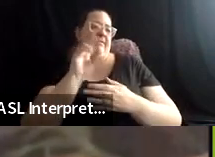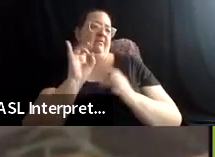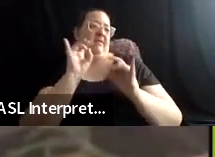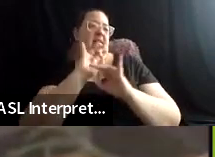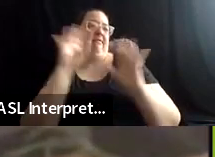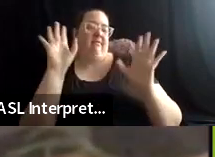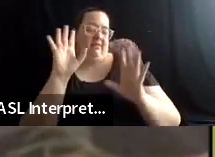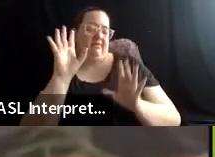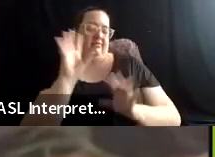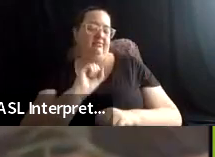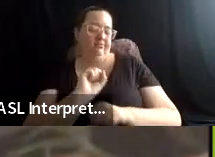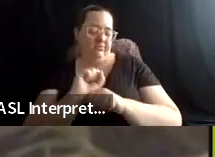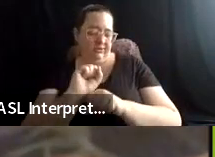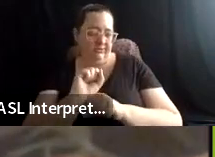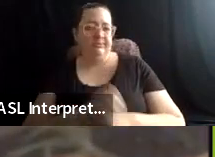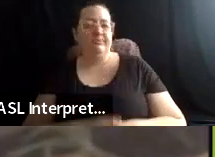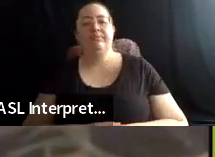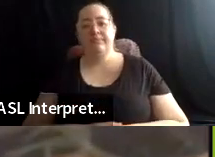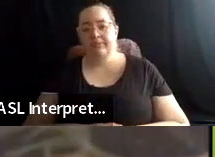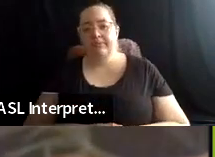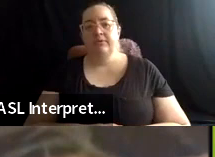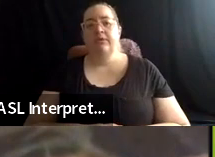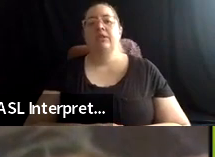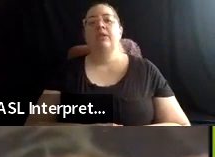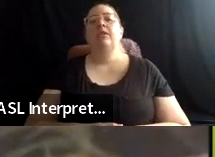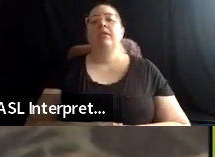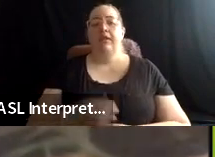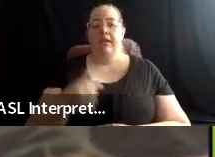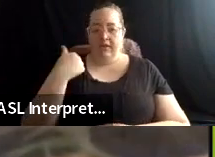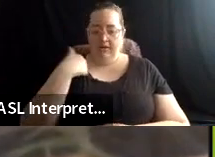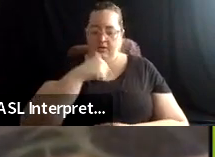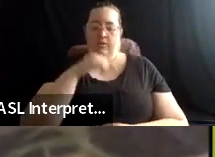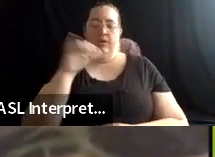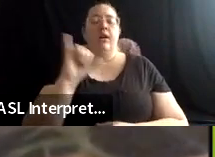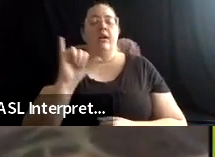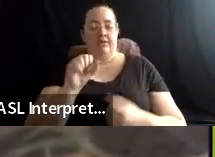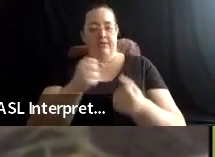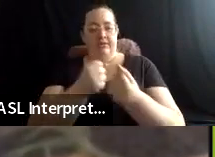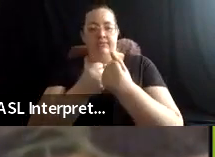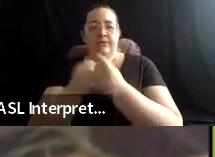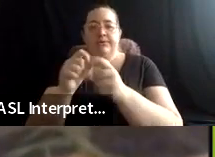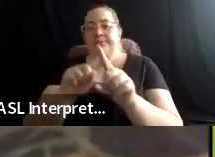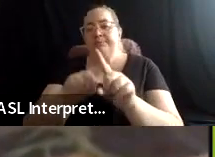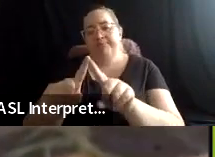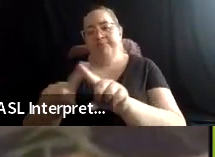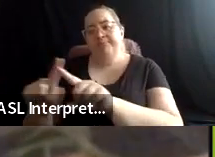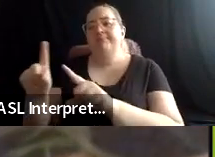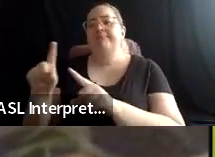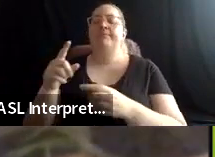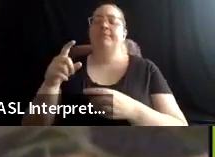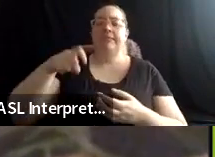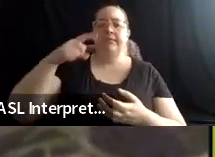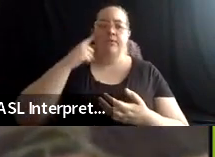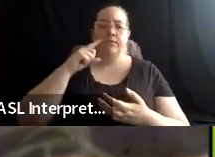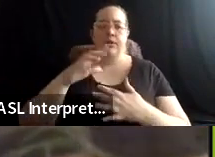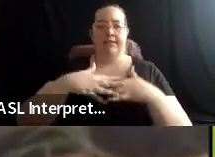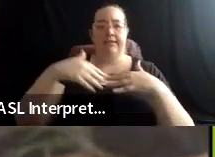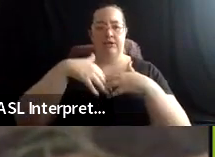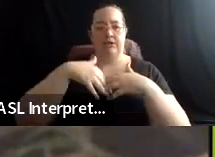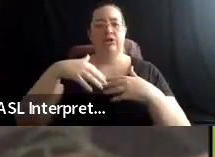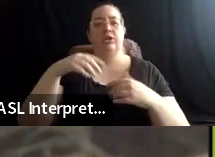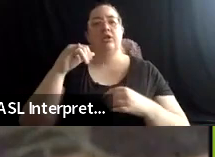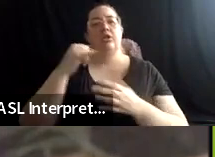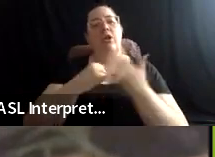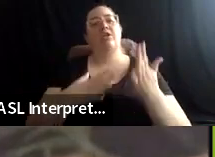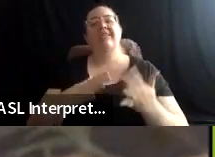and international touring, commissioning, and residency support for indigenous artists in a way that is not fully